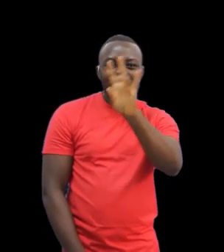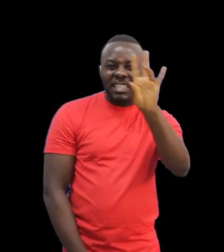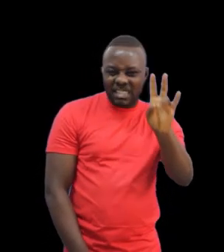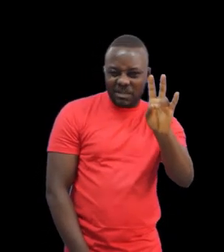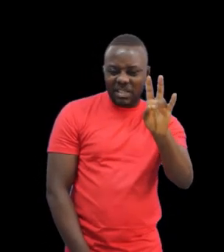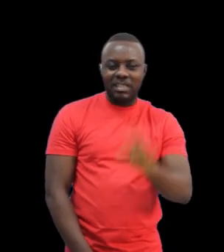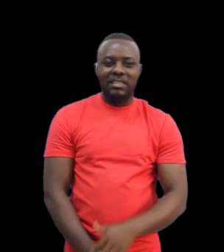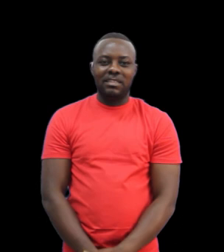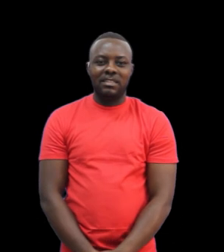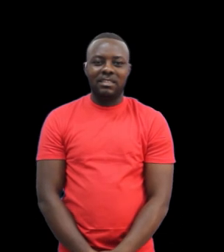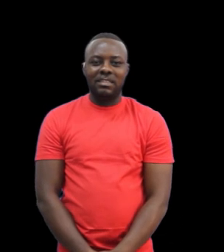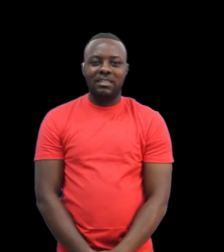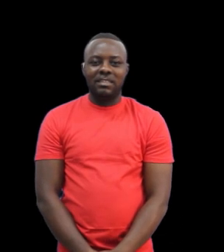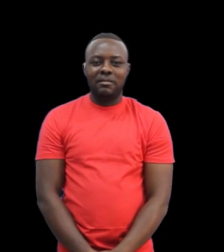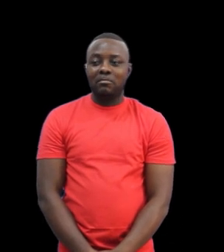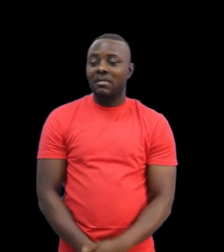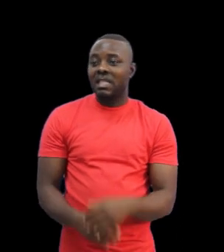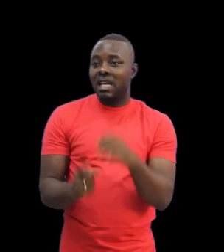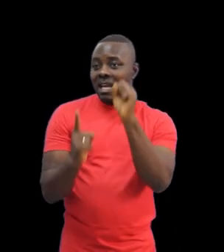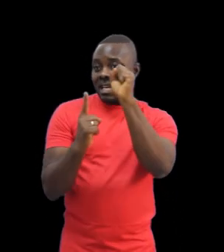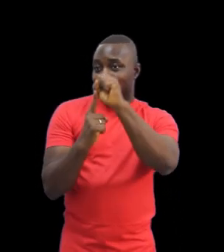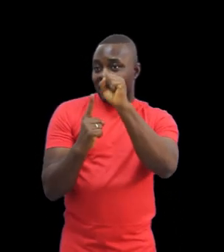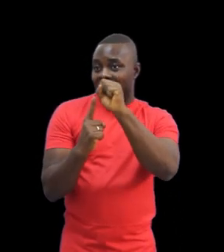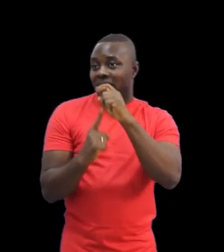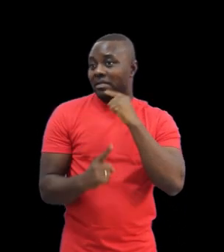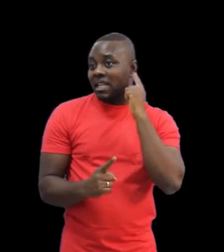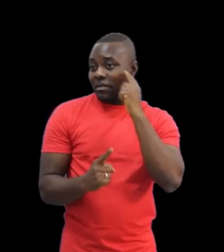In 1977, Sevilugu School for the Deaf.